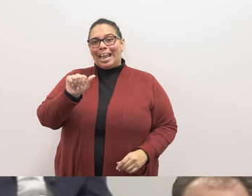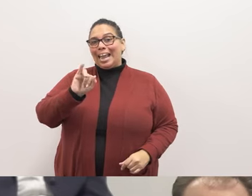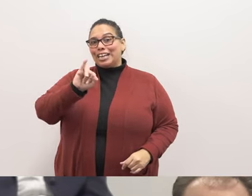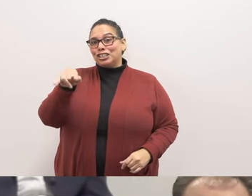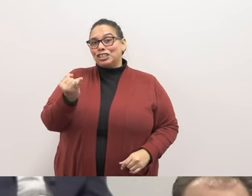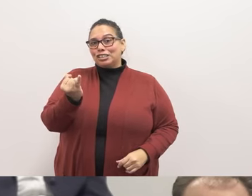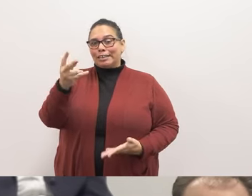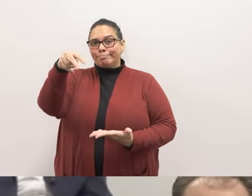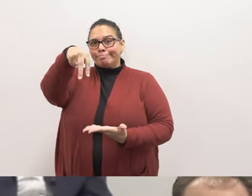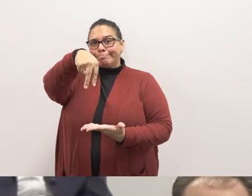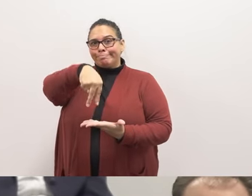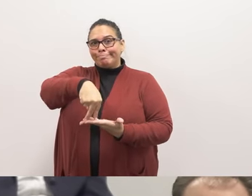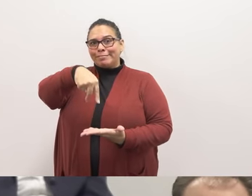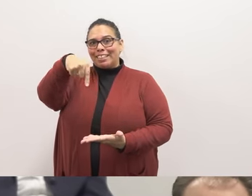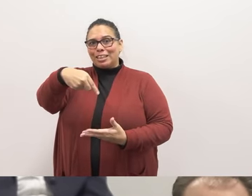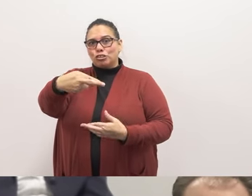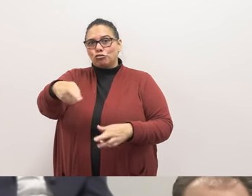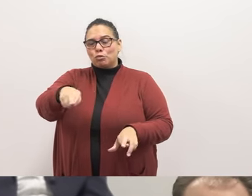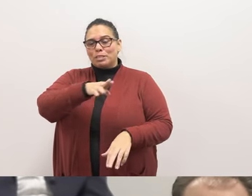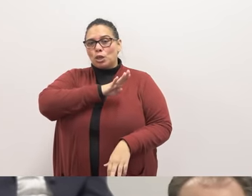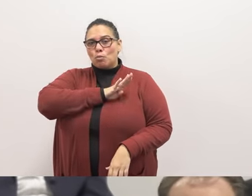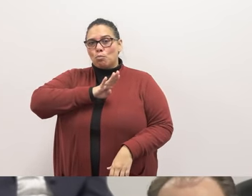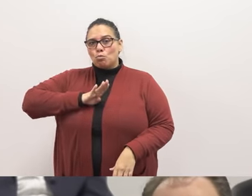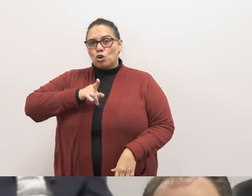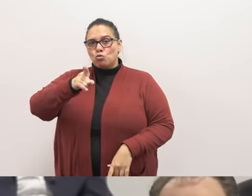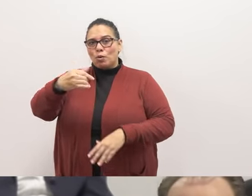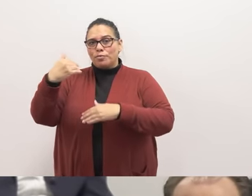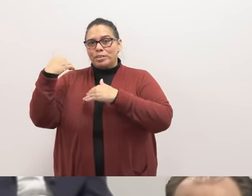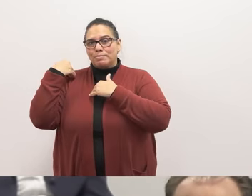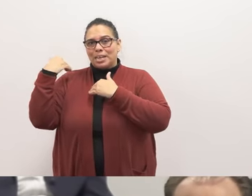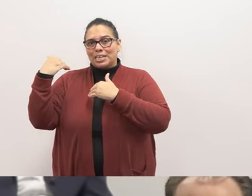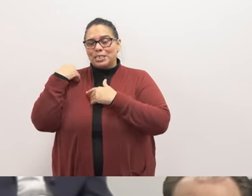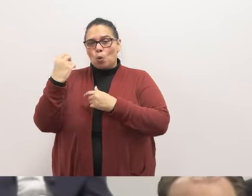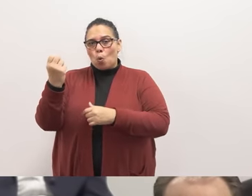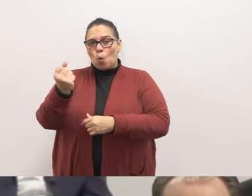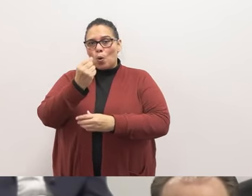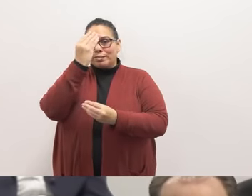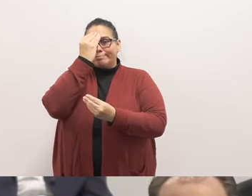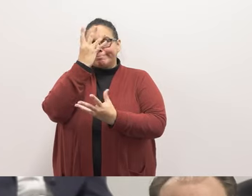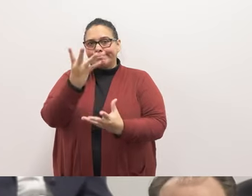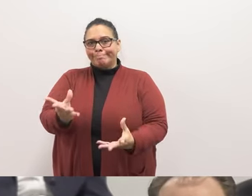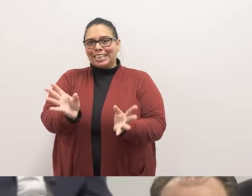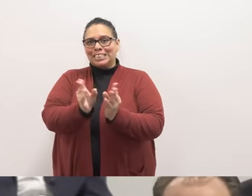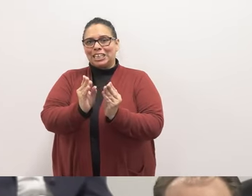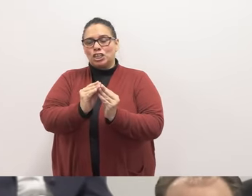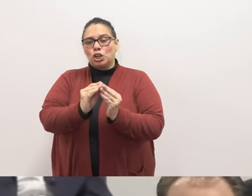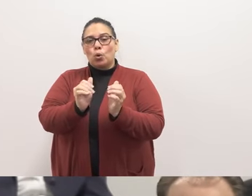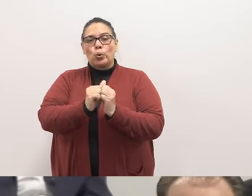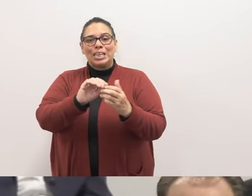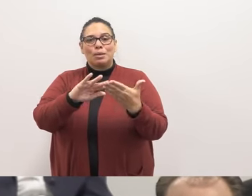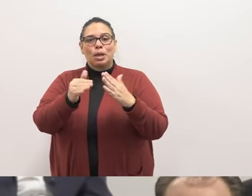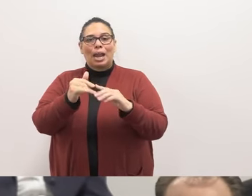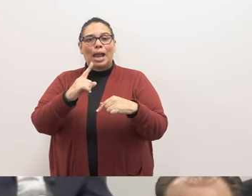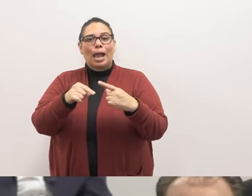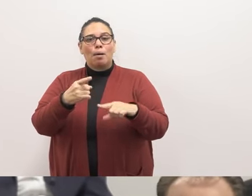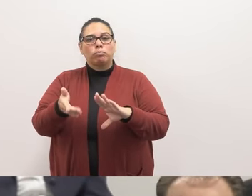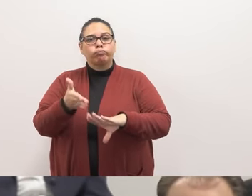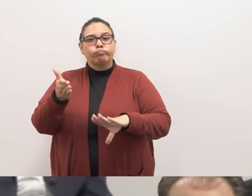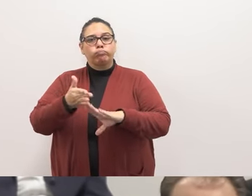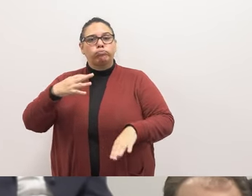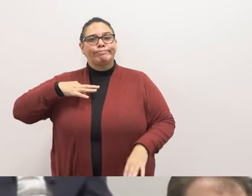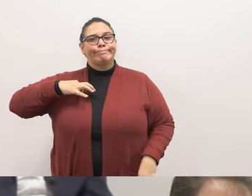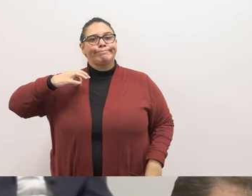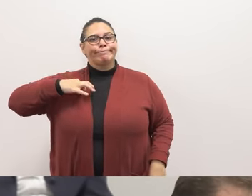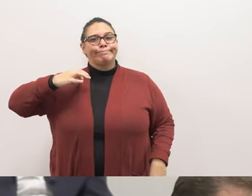that as a board, you have the responsibility to hold info sessions with the community about running for a board seat.